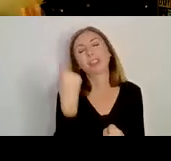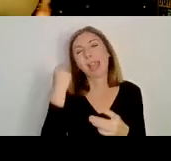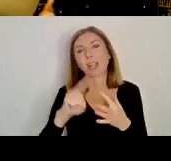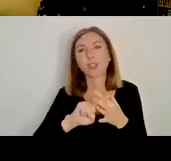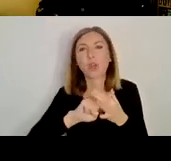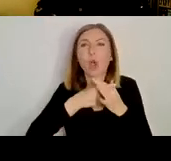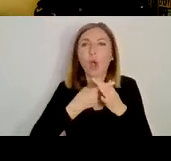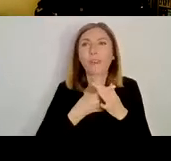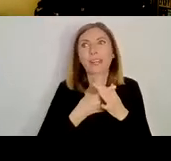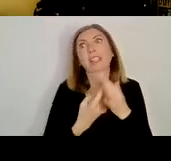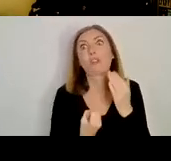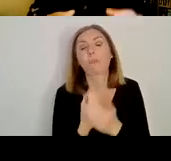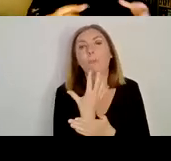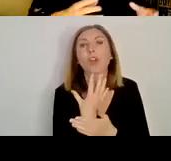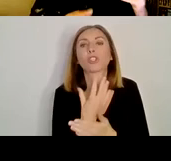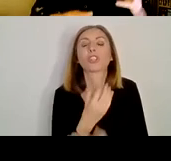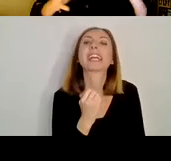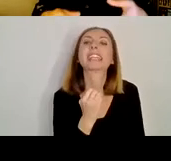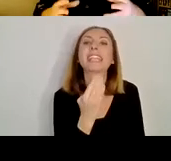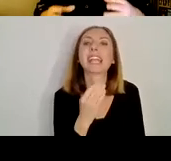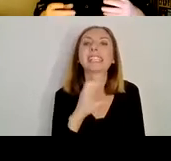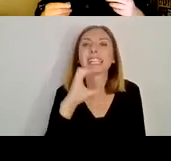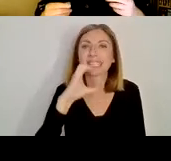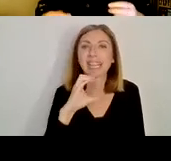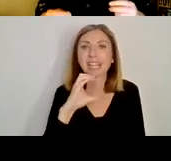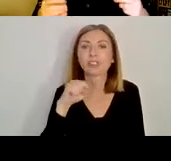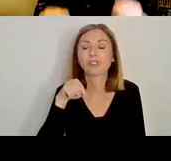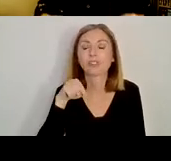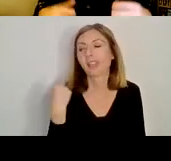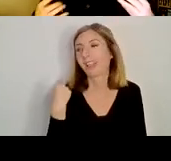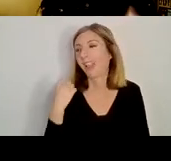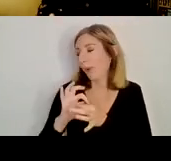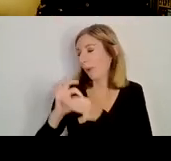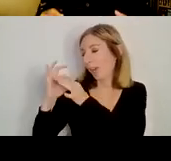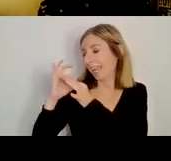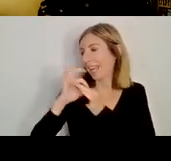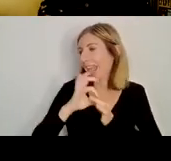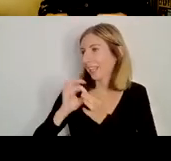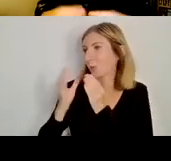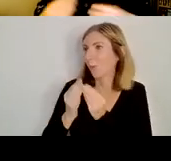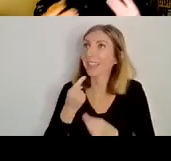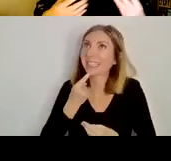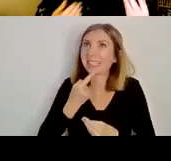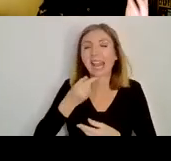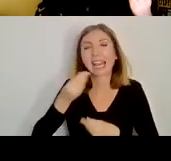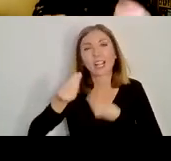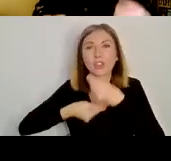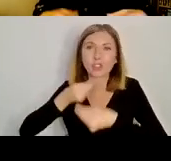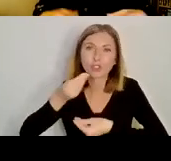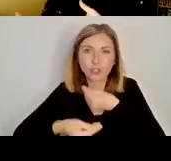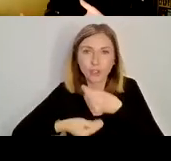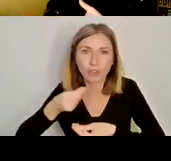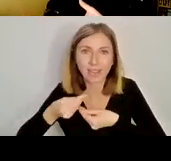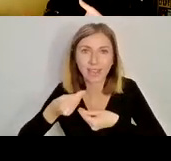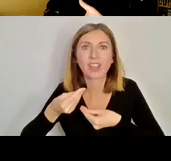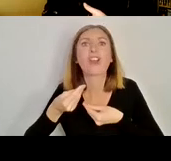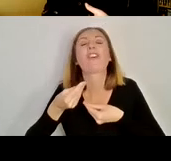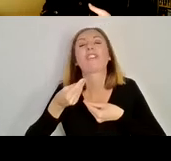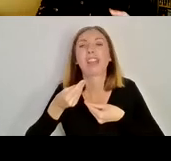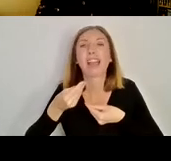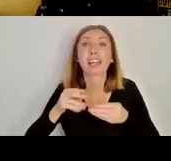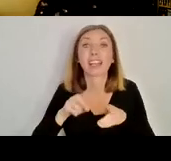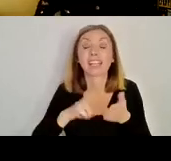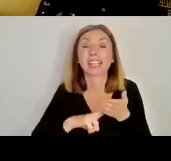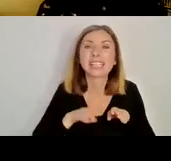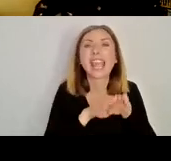discipline in the 19th century, where it was very much connected with telling the story of the rise and fall of empires and nation states.